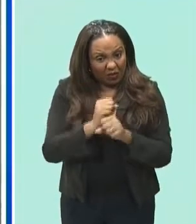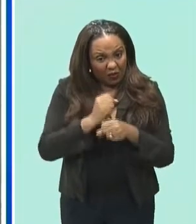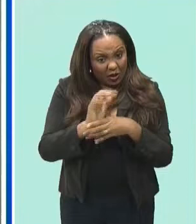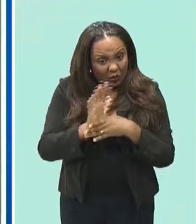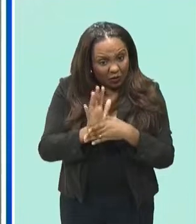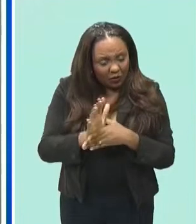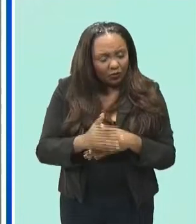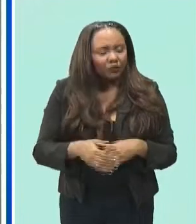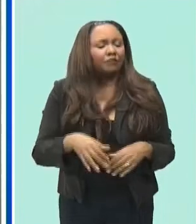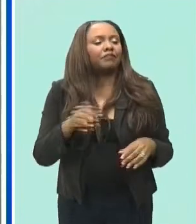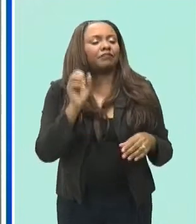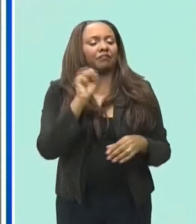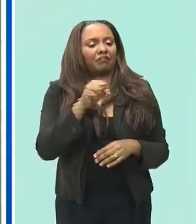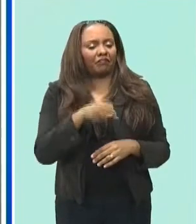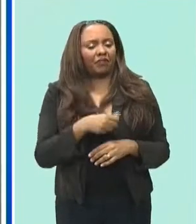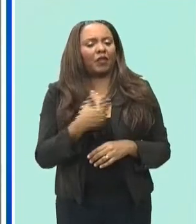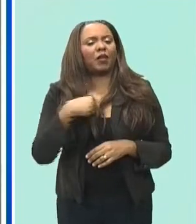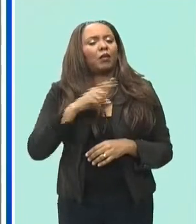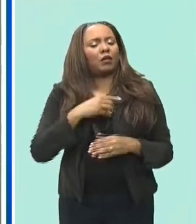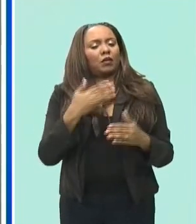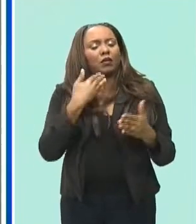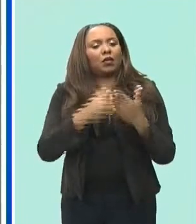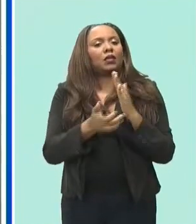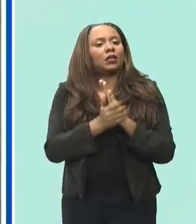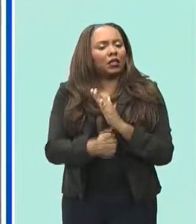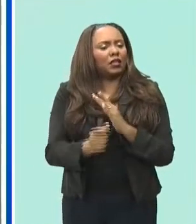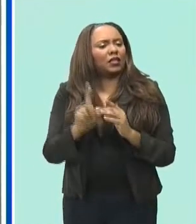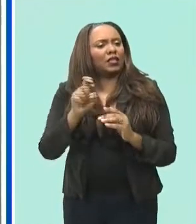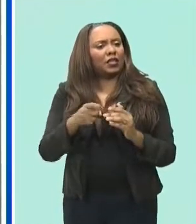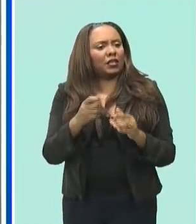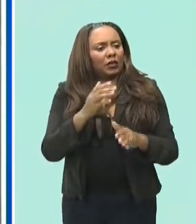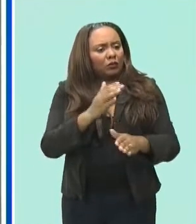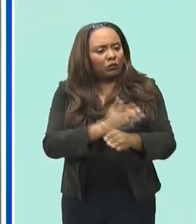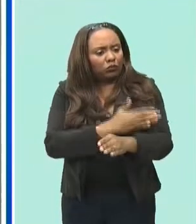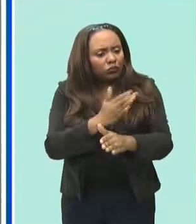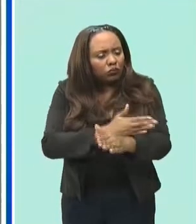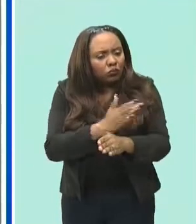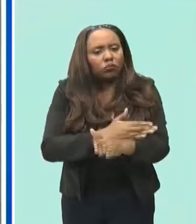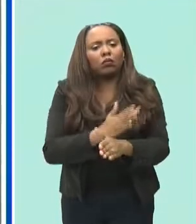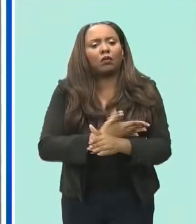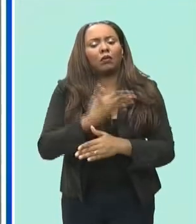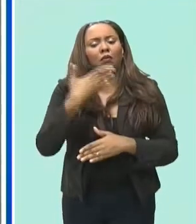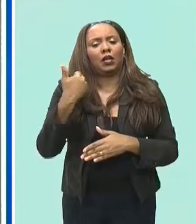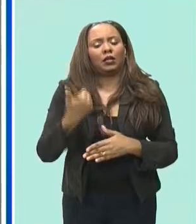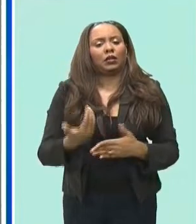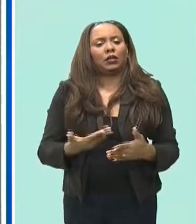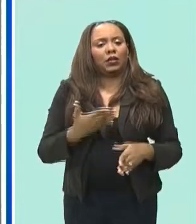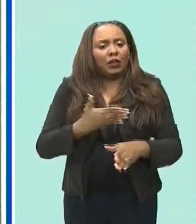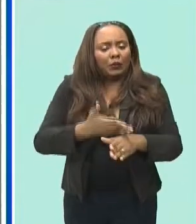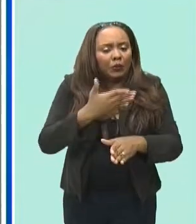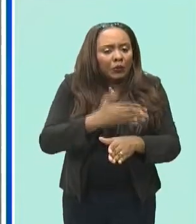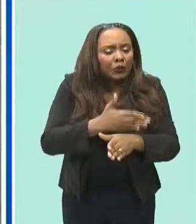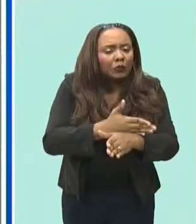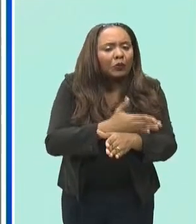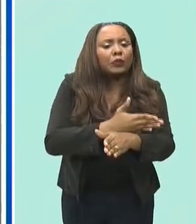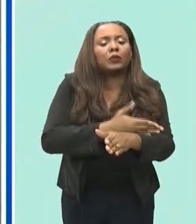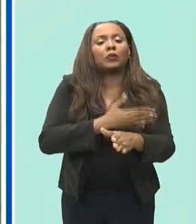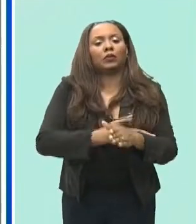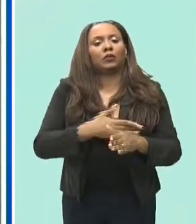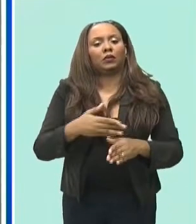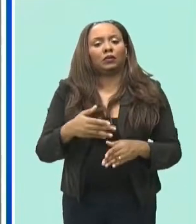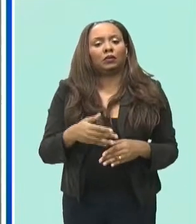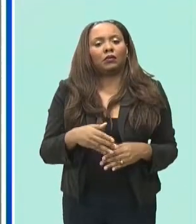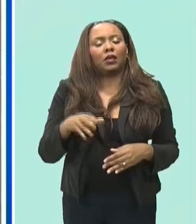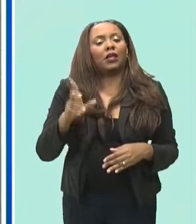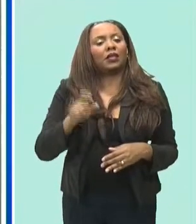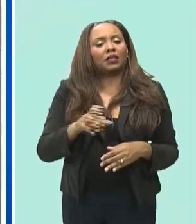yes i think it's um i think the talent just needs to be honed it needs to be recognized honed and there needs to be